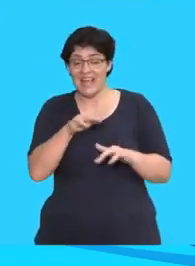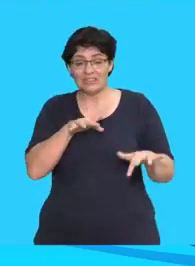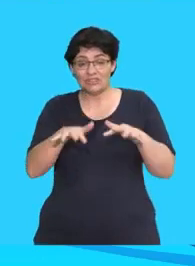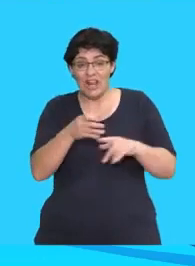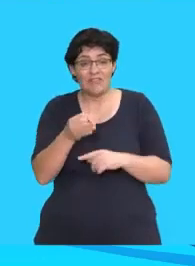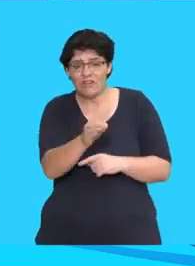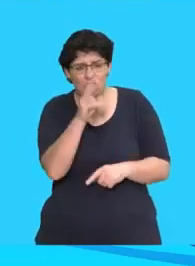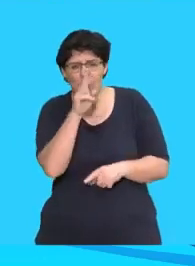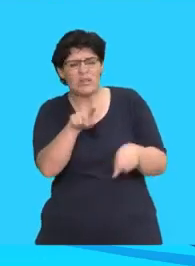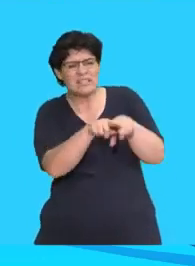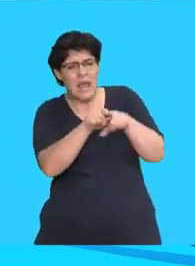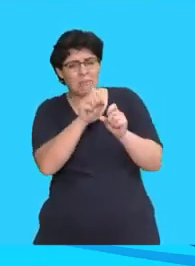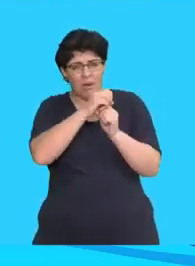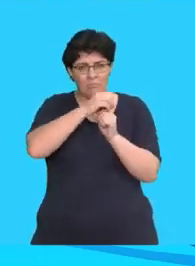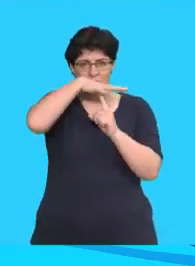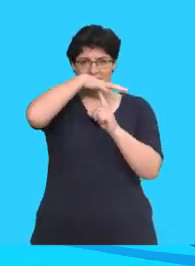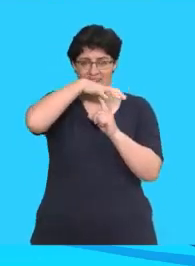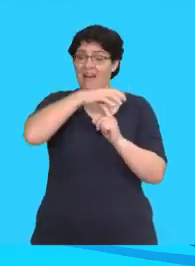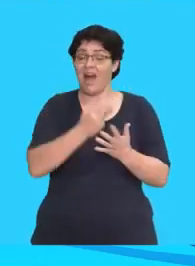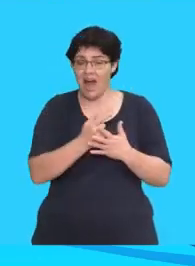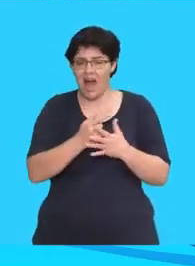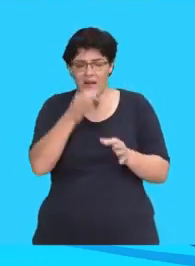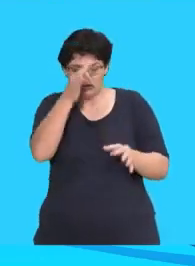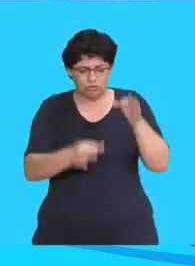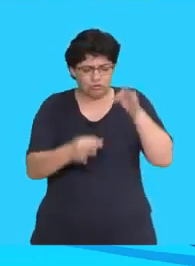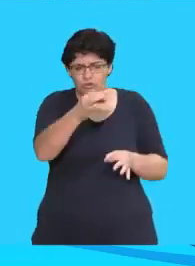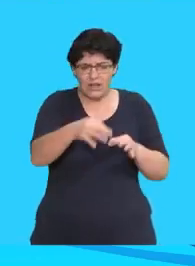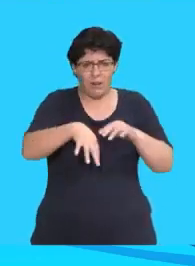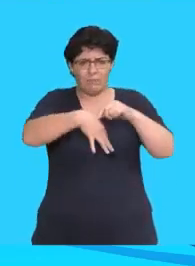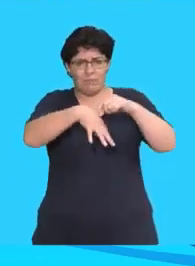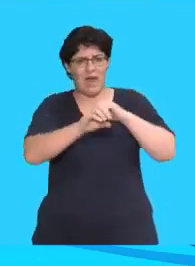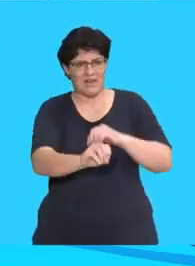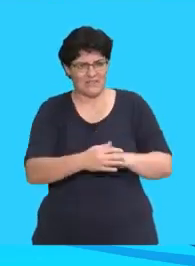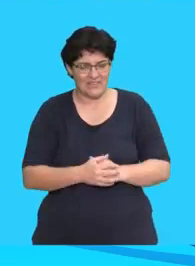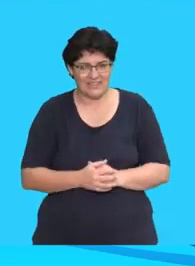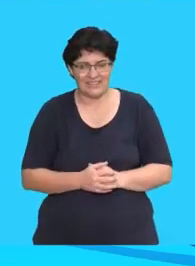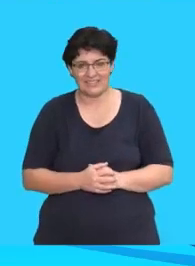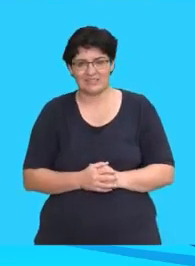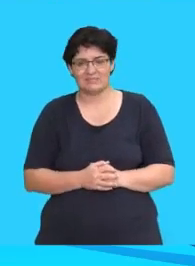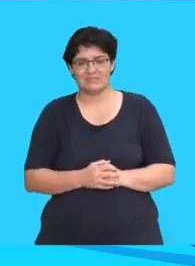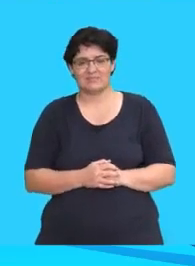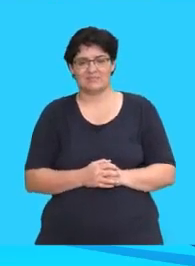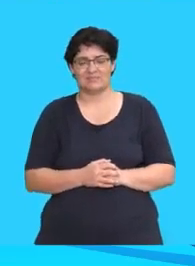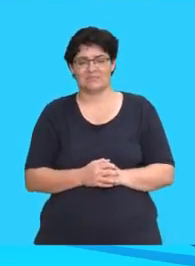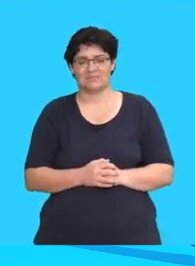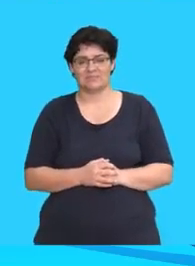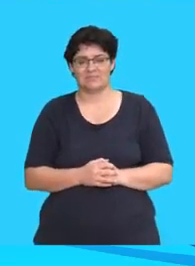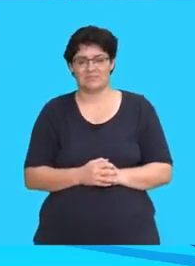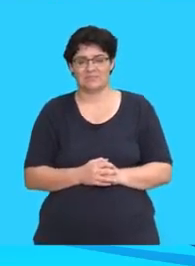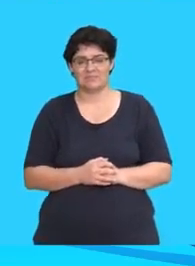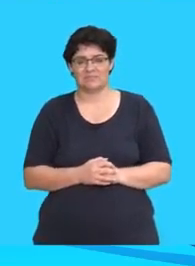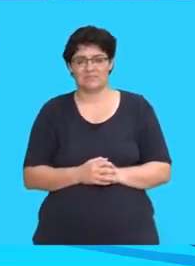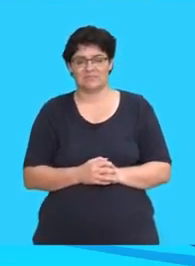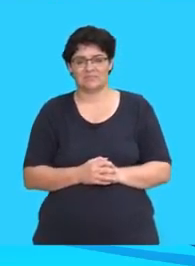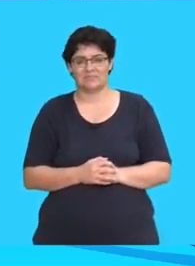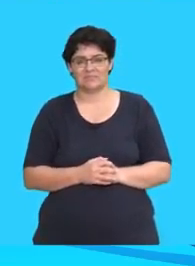jellyfish looks like an umbrella with strings dangling from the bottom. A jellyfish